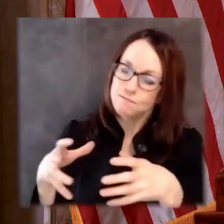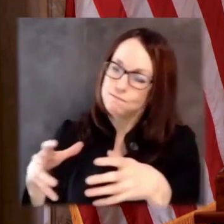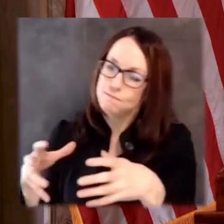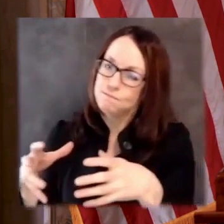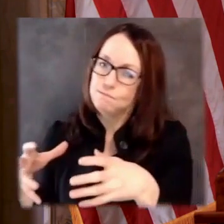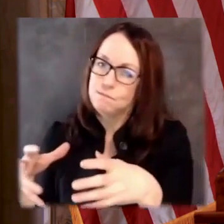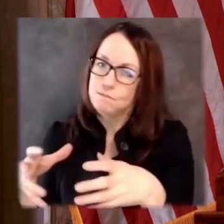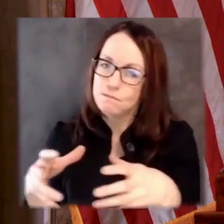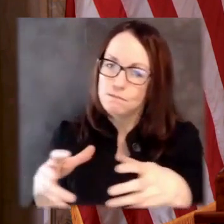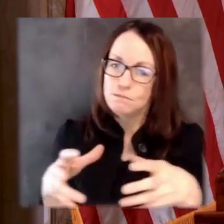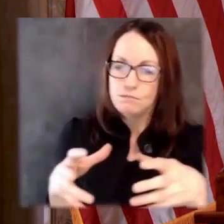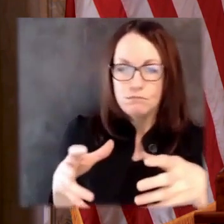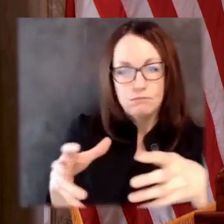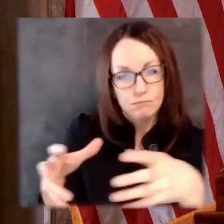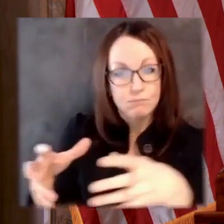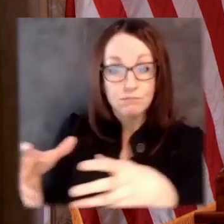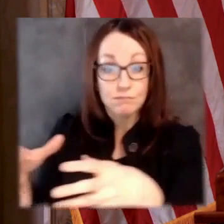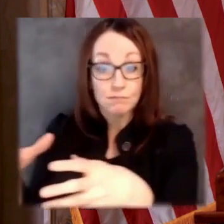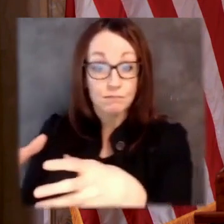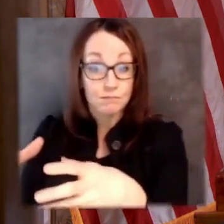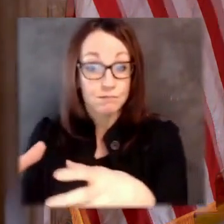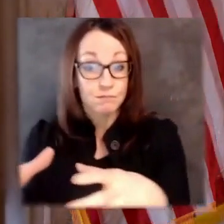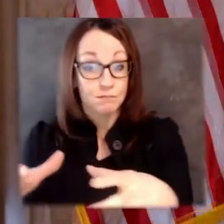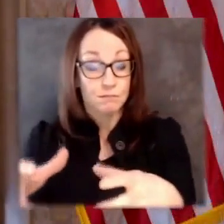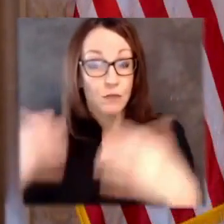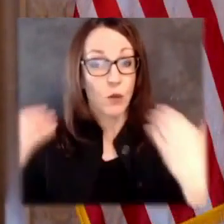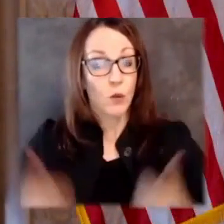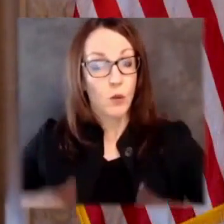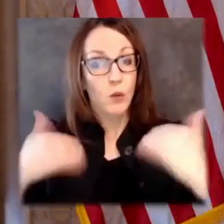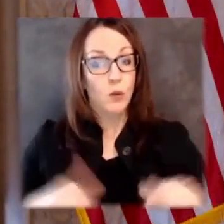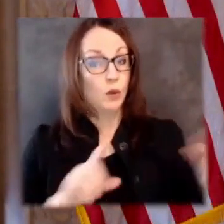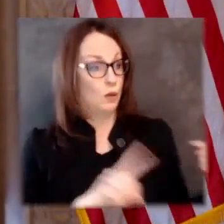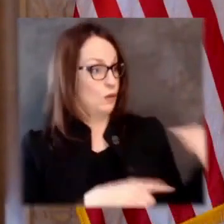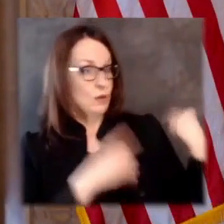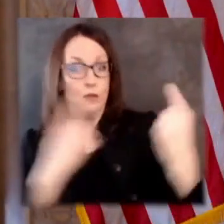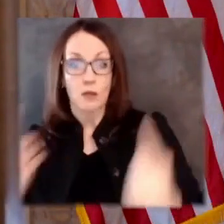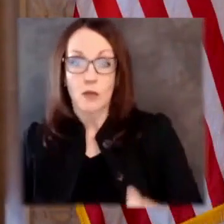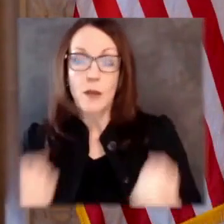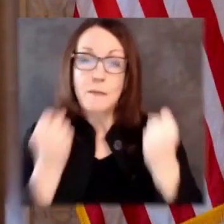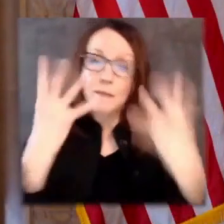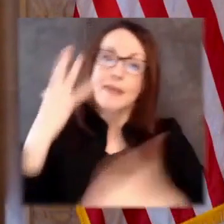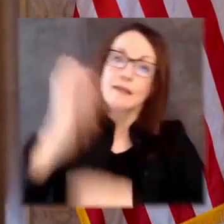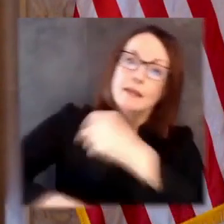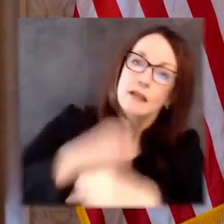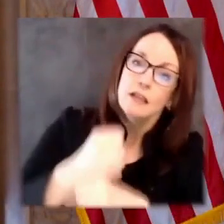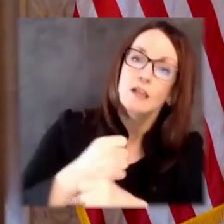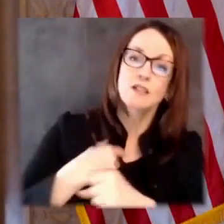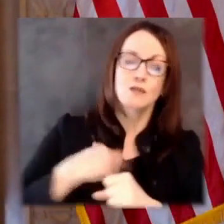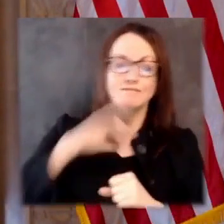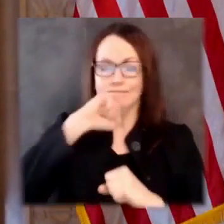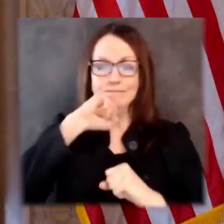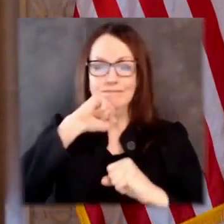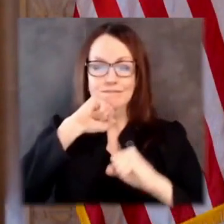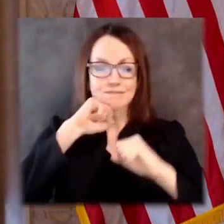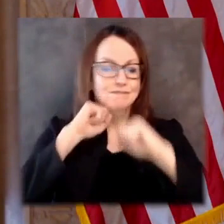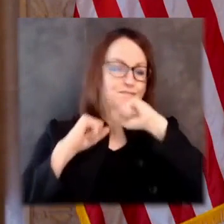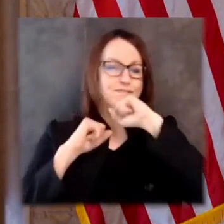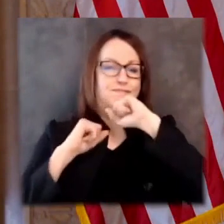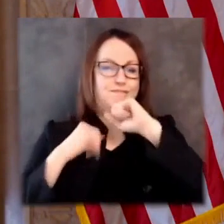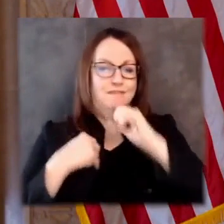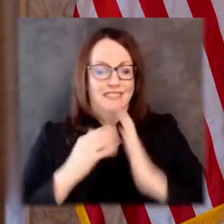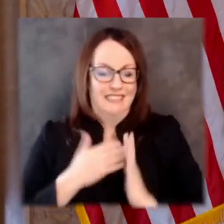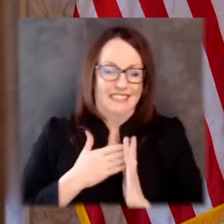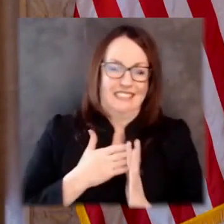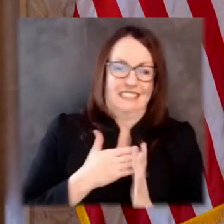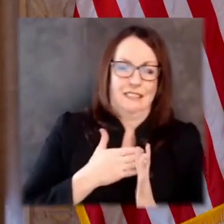has proven unsteady and uneven. For years, our state has plowed ahead unencumbered by the hopes of